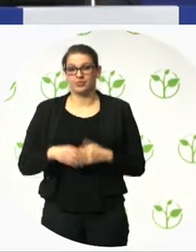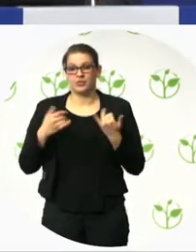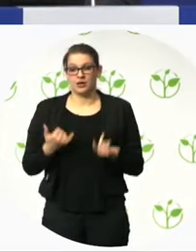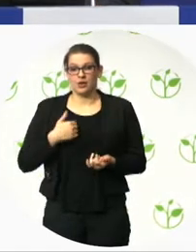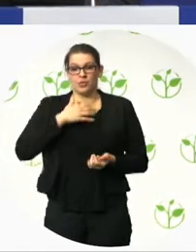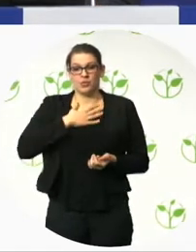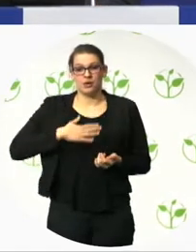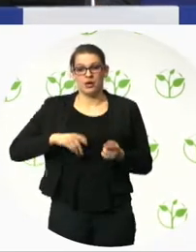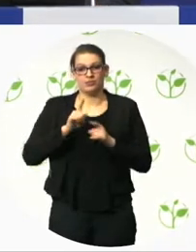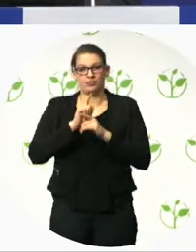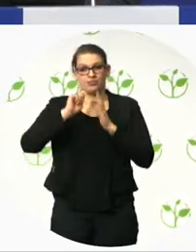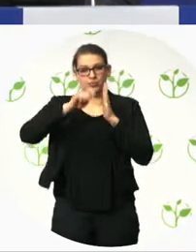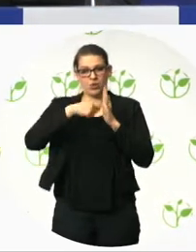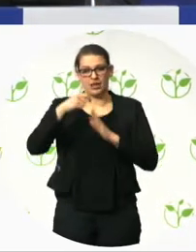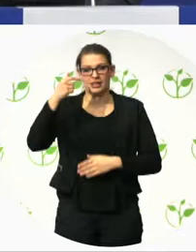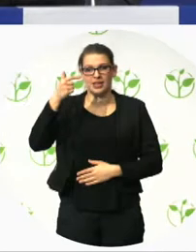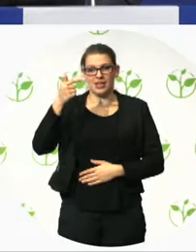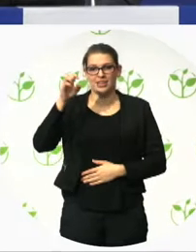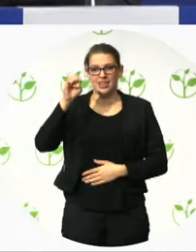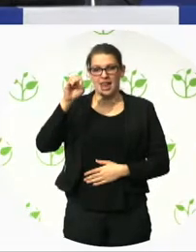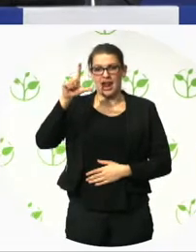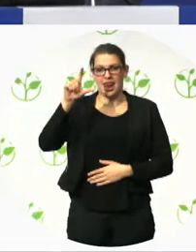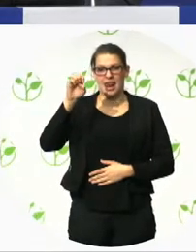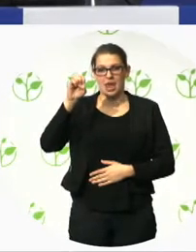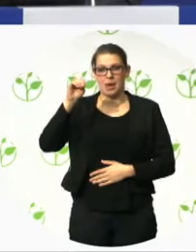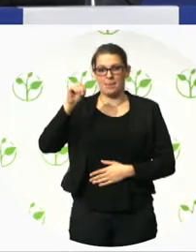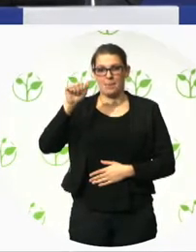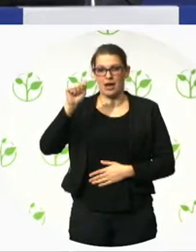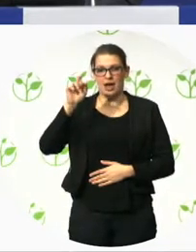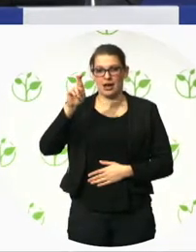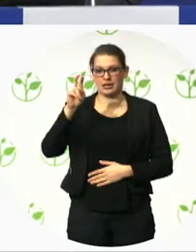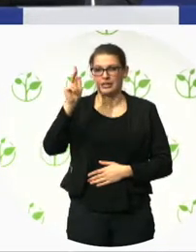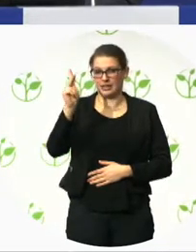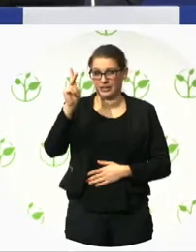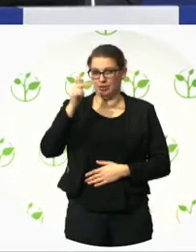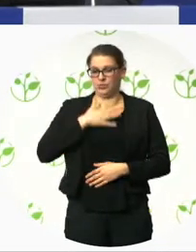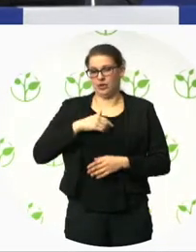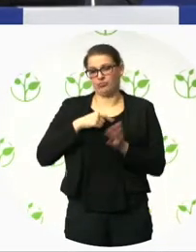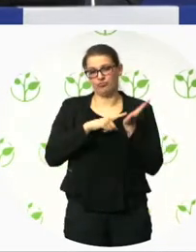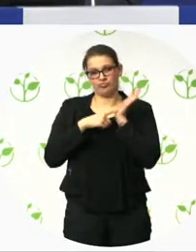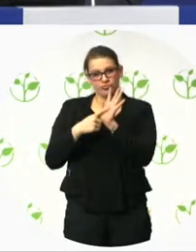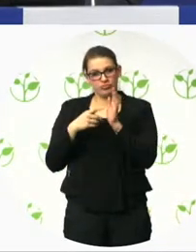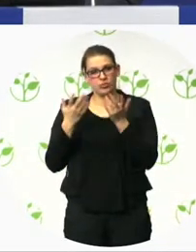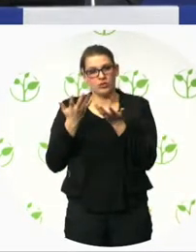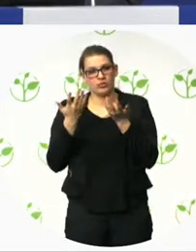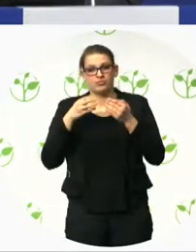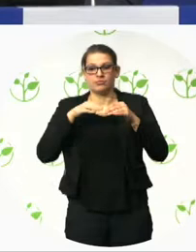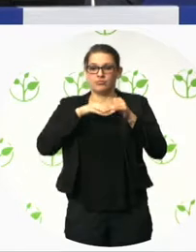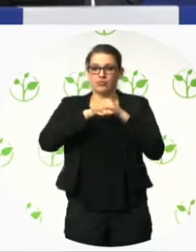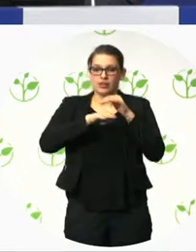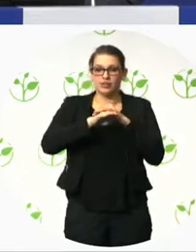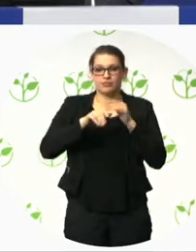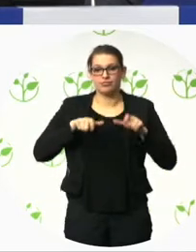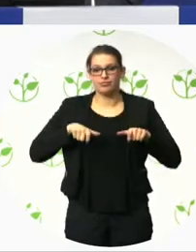That means trails which are wide, flat and have a solid surface. I will show you some